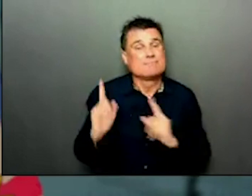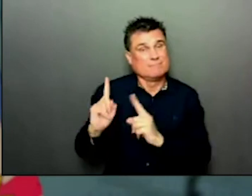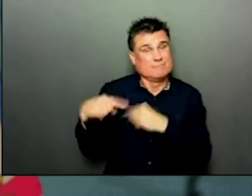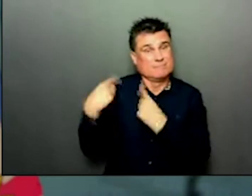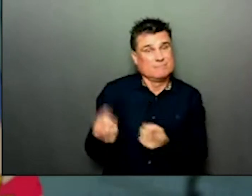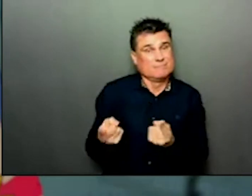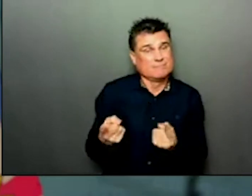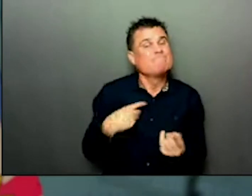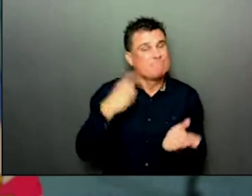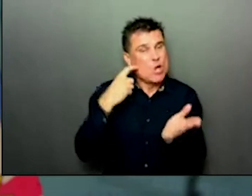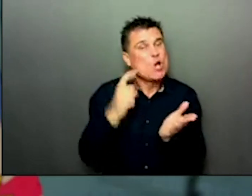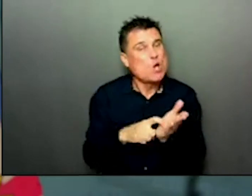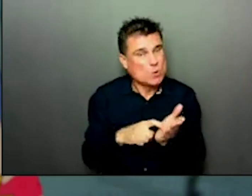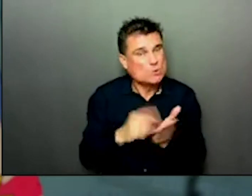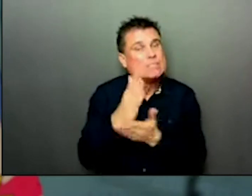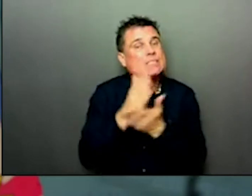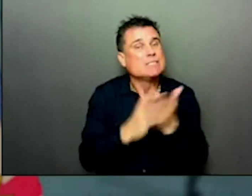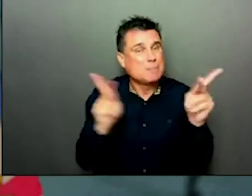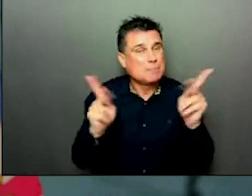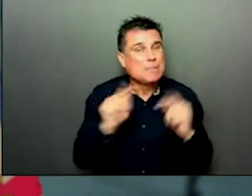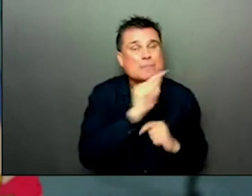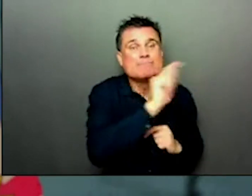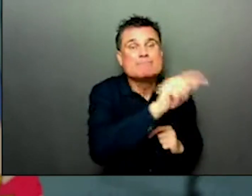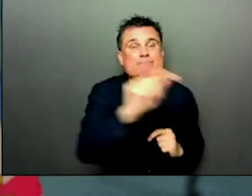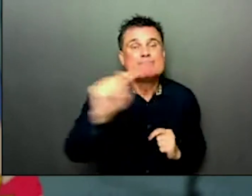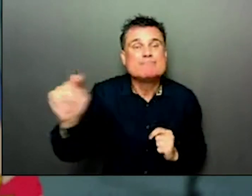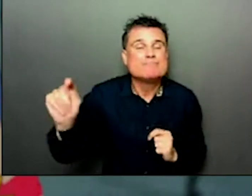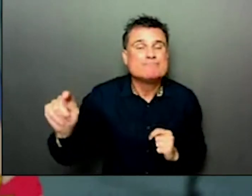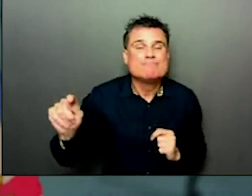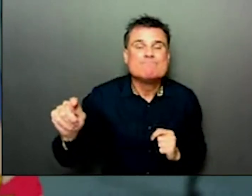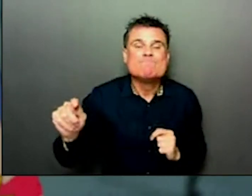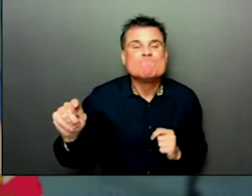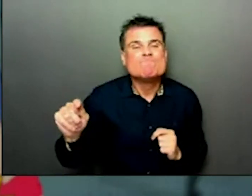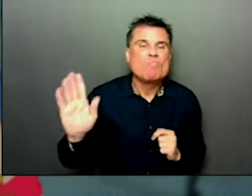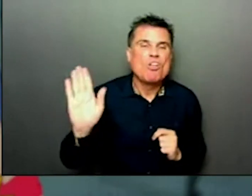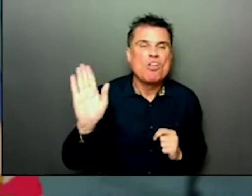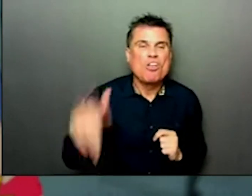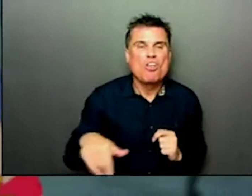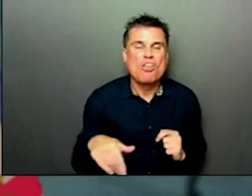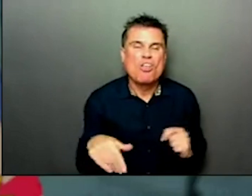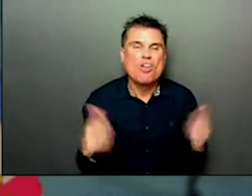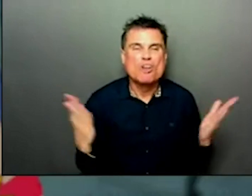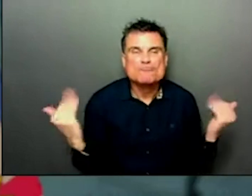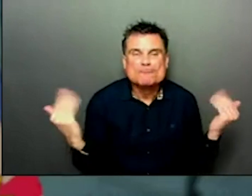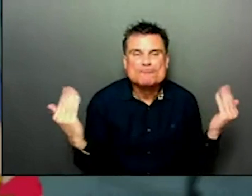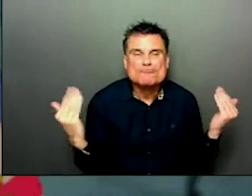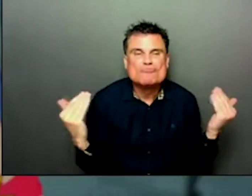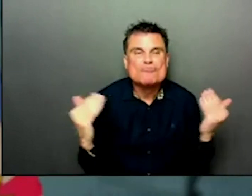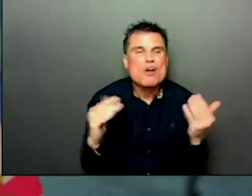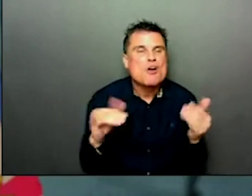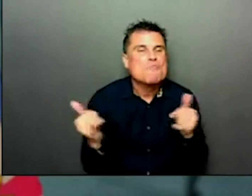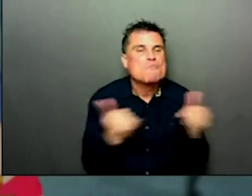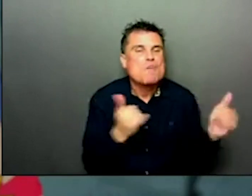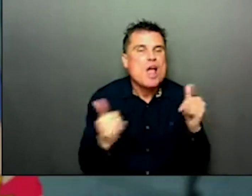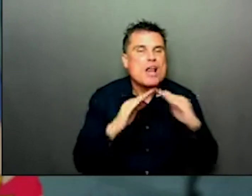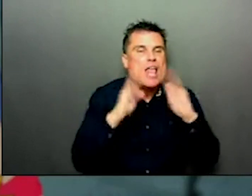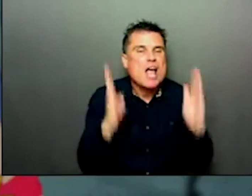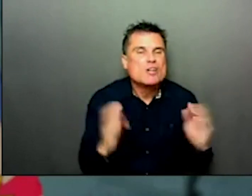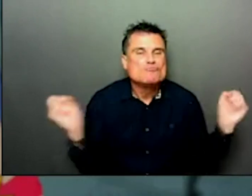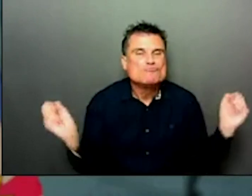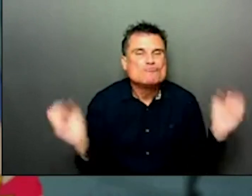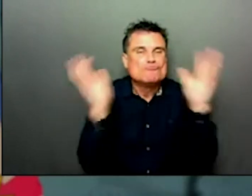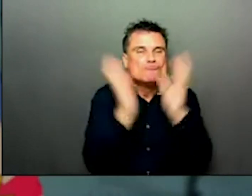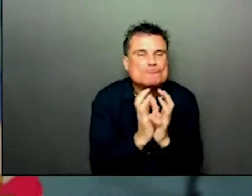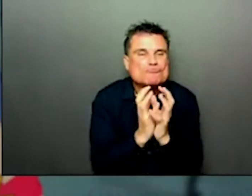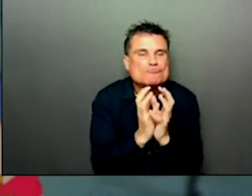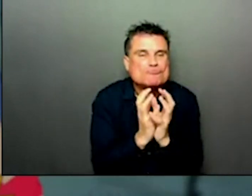large groups of people are living in shared accommodations. transmission happens. So we're not out of the